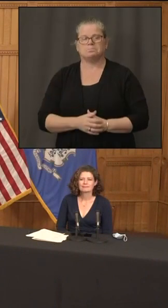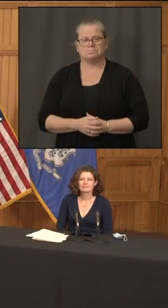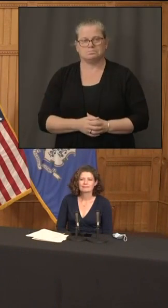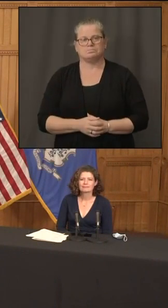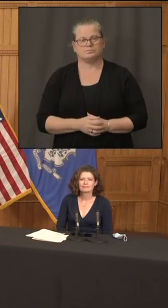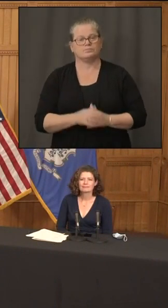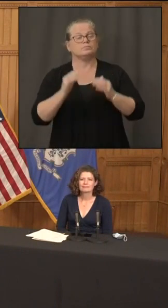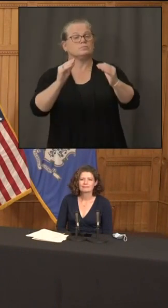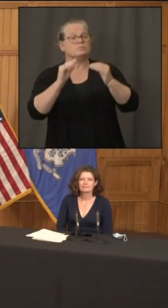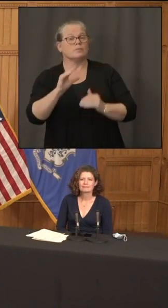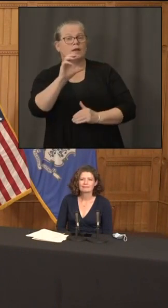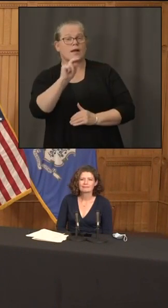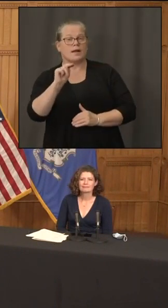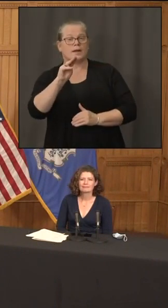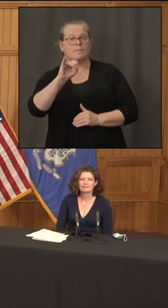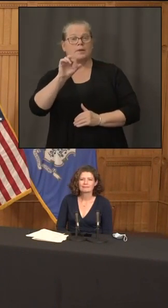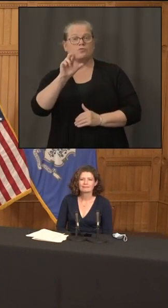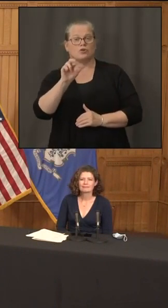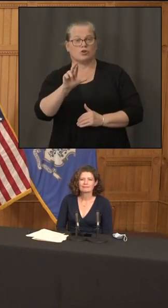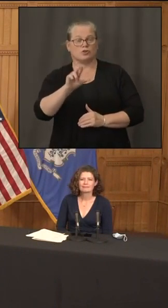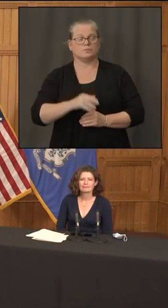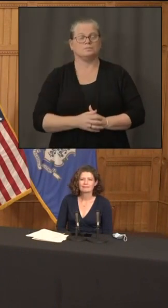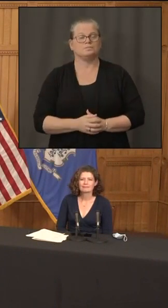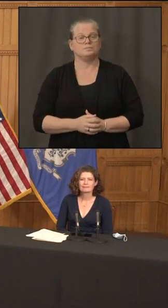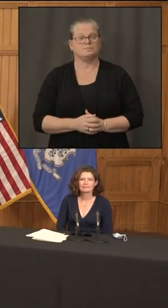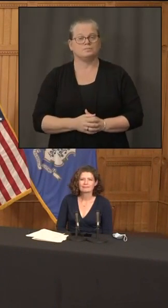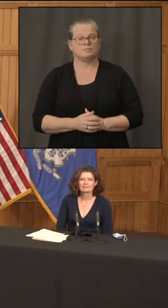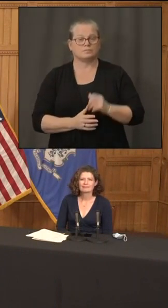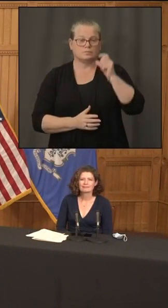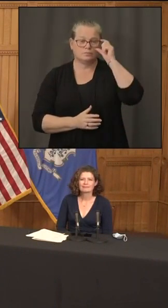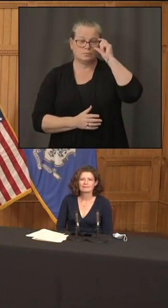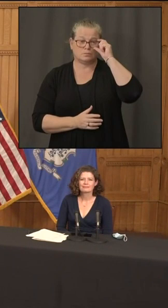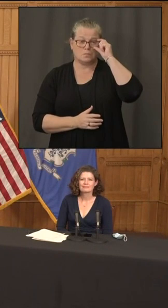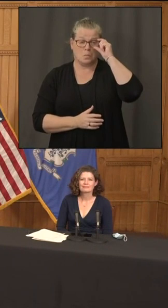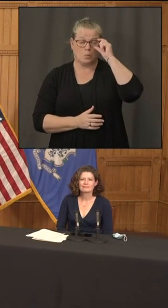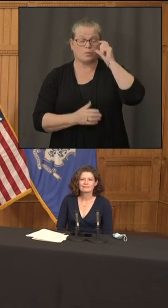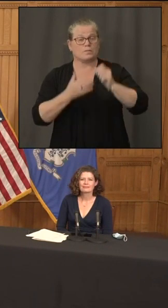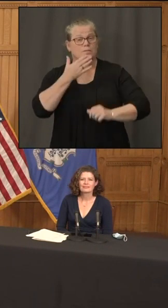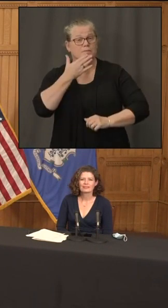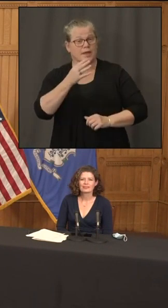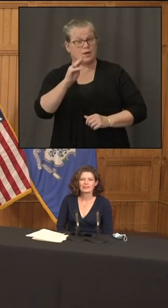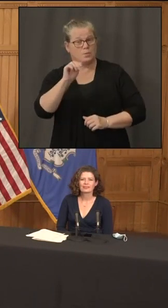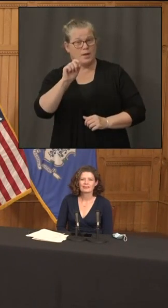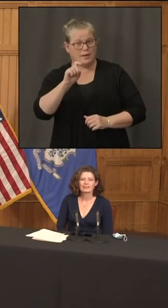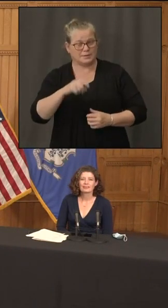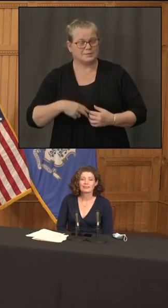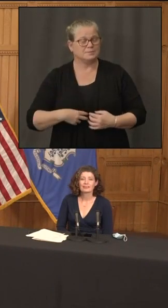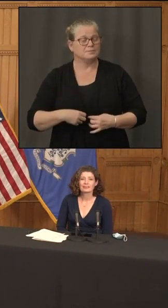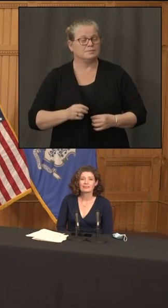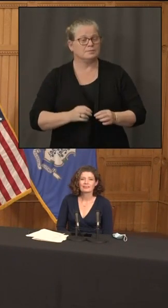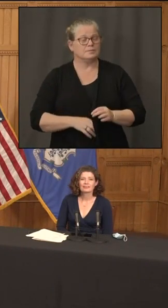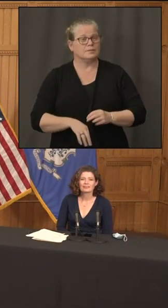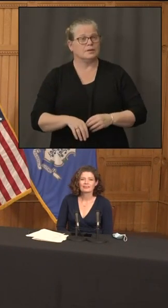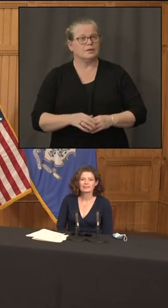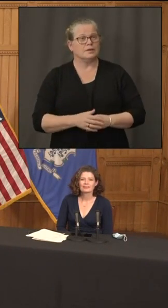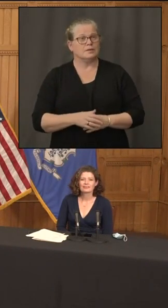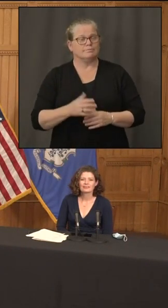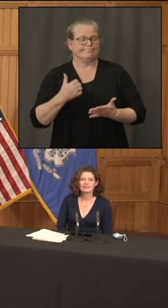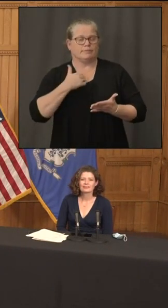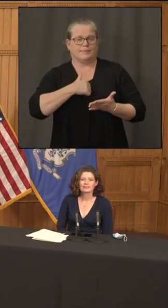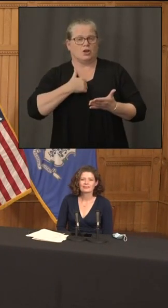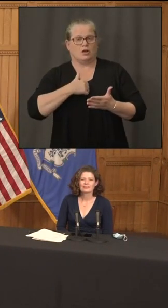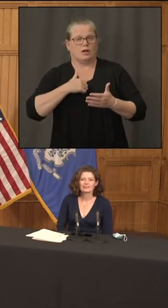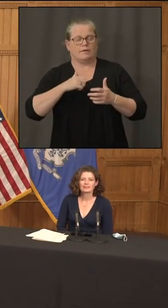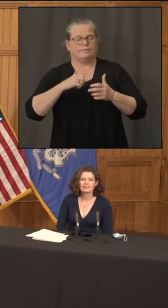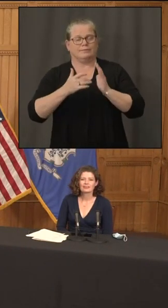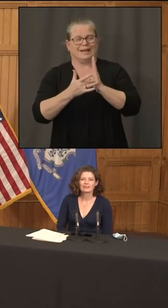the connecticut mirror thanks max um and i had a little technical issue i don't know if this